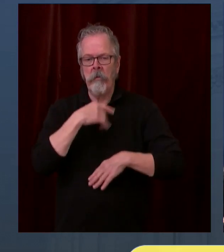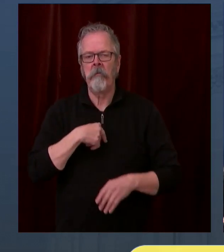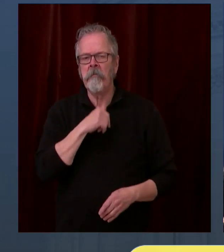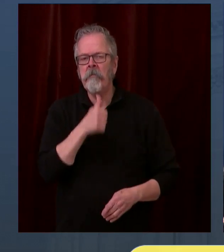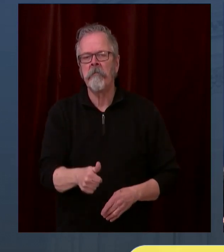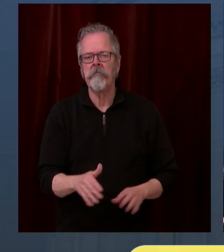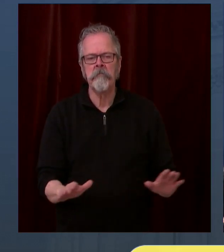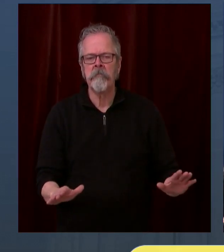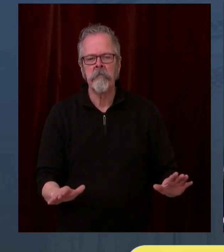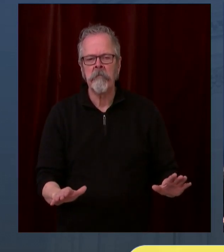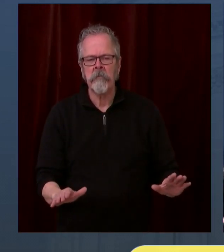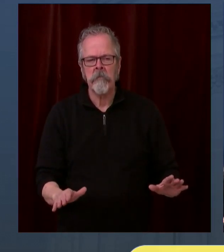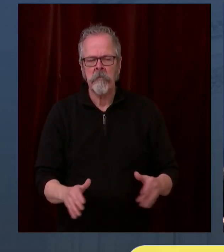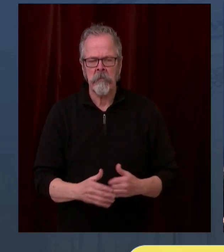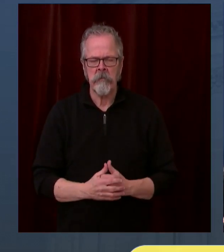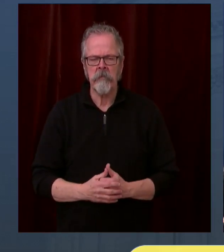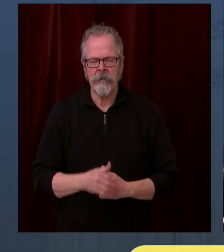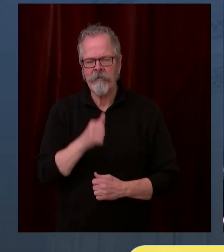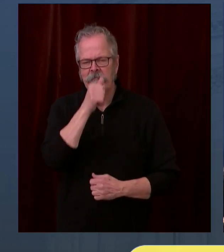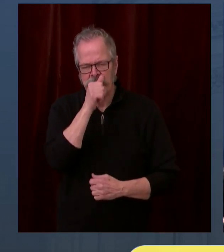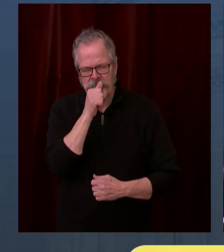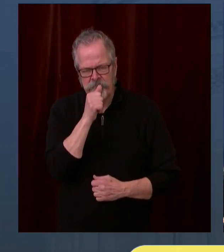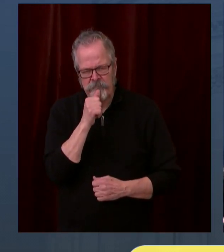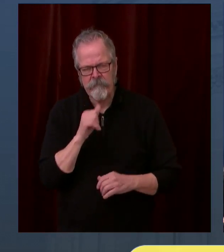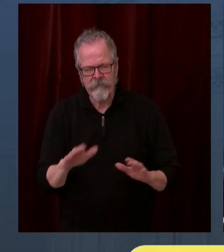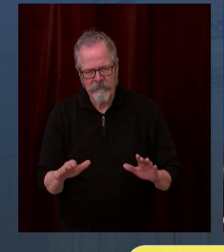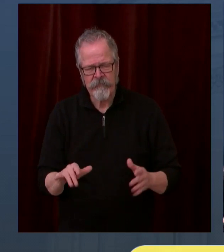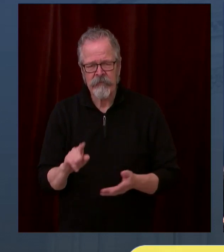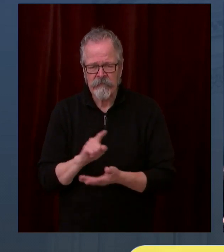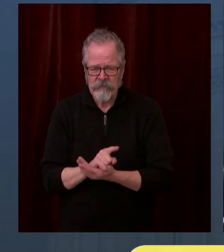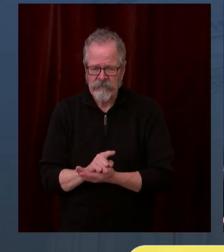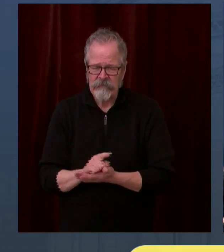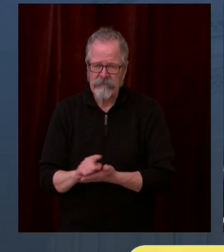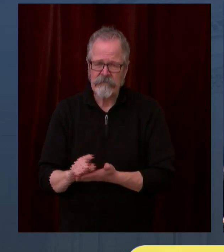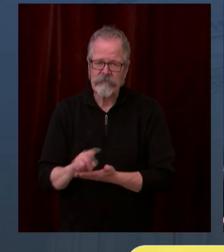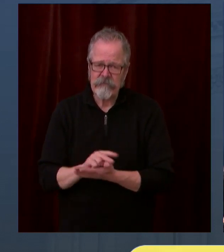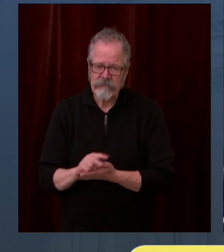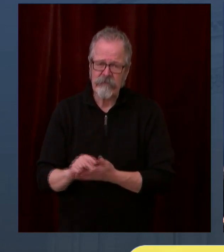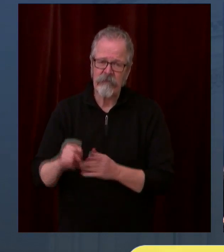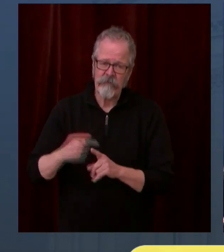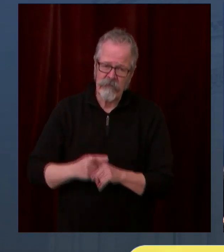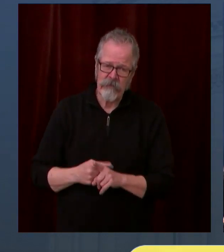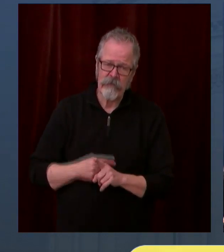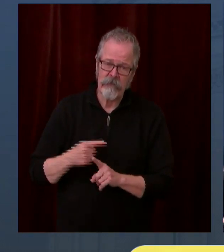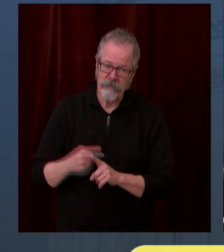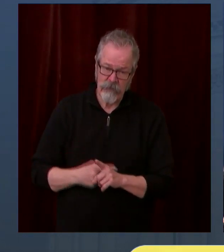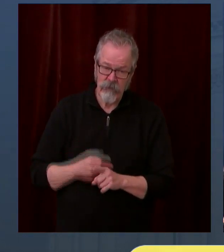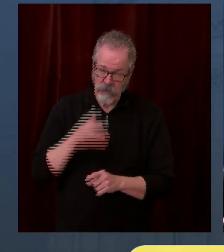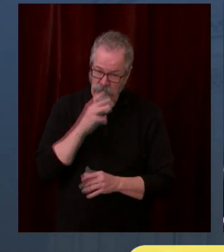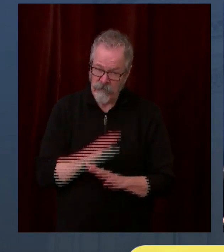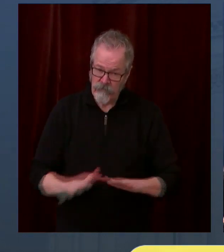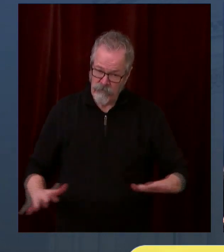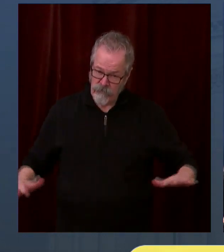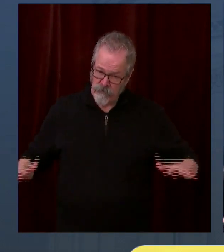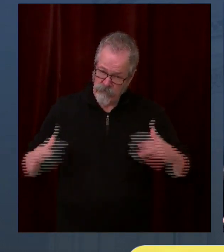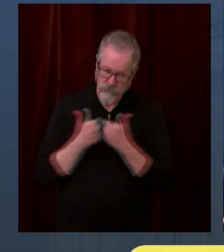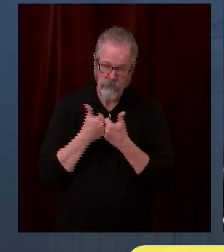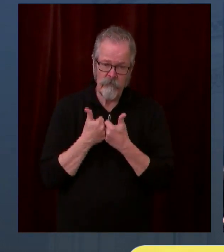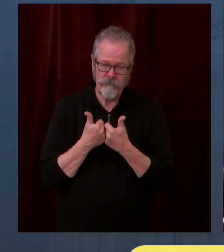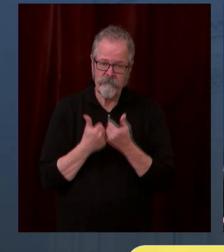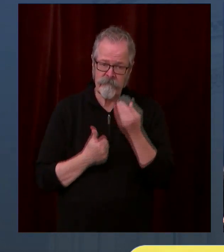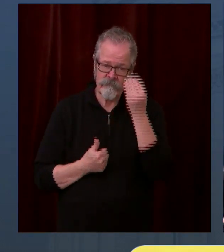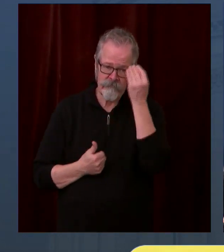for us in the upcoming weeks and months. But we think this is going to dramatically increase the number of